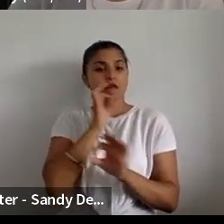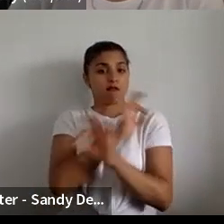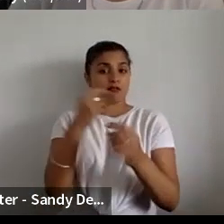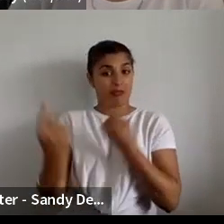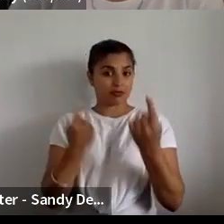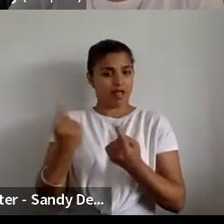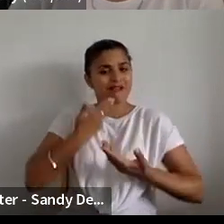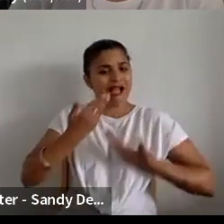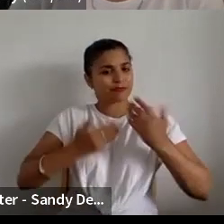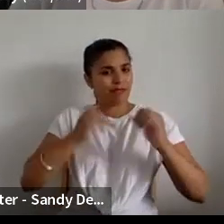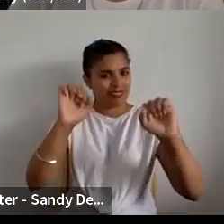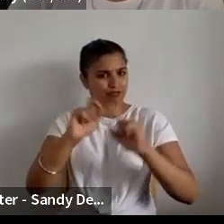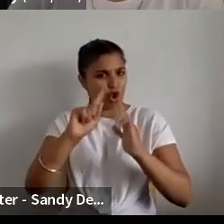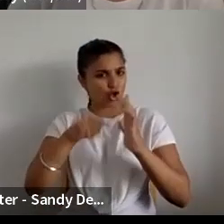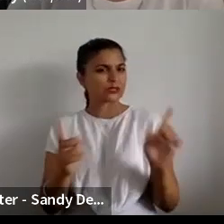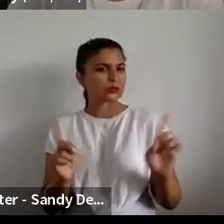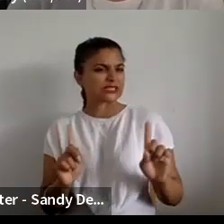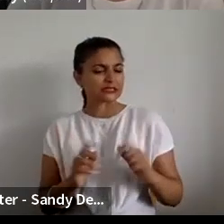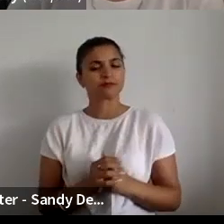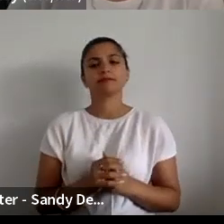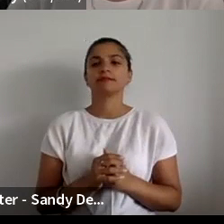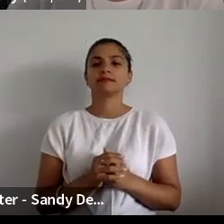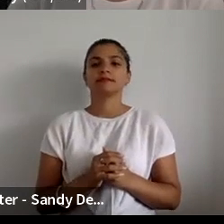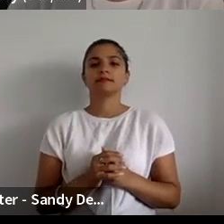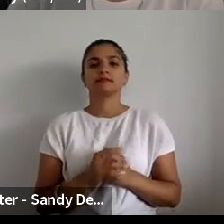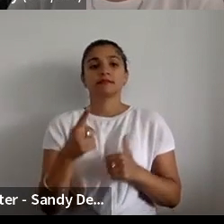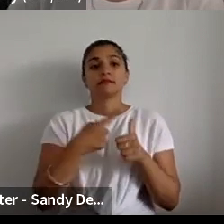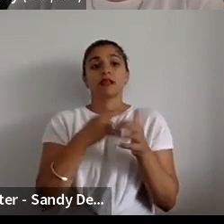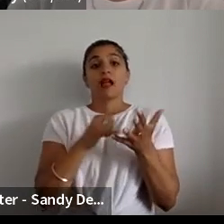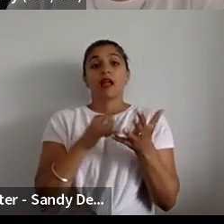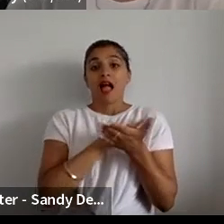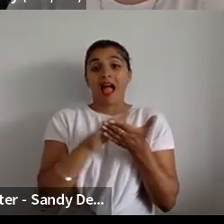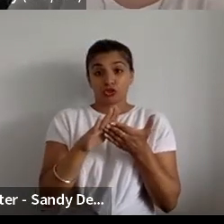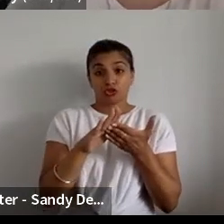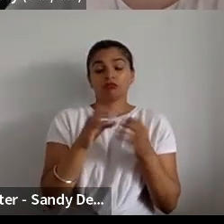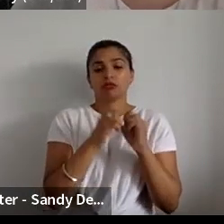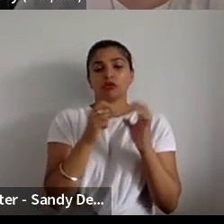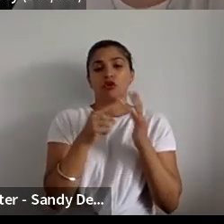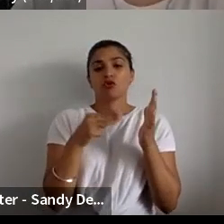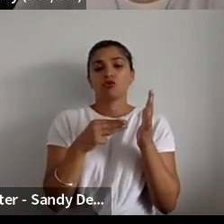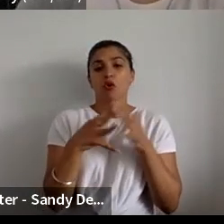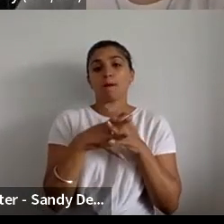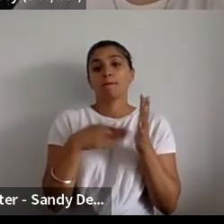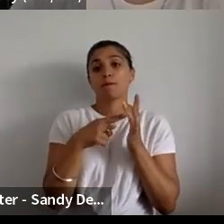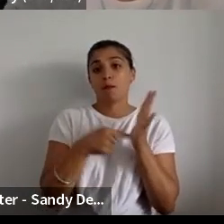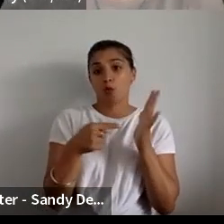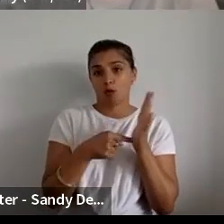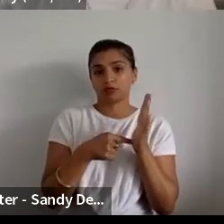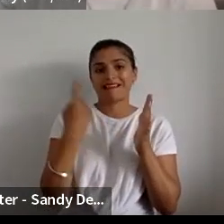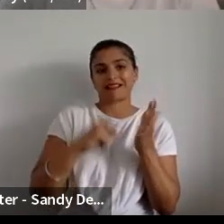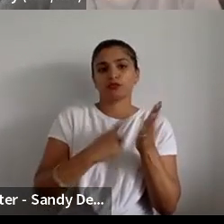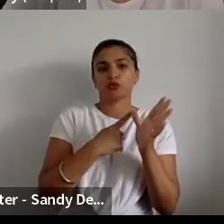project. First of all, Ash Bowman and Laura from The Uncultured.